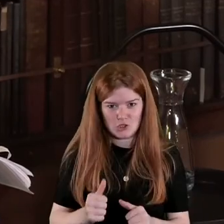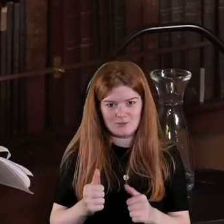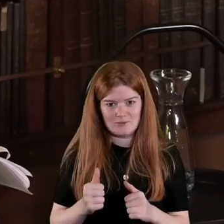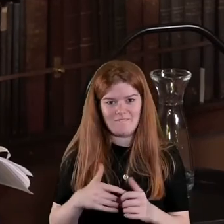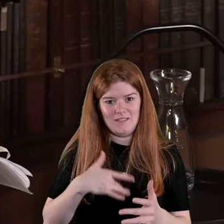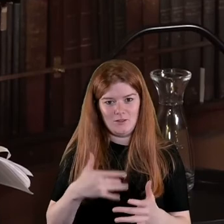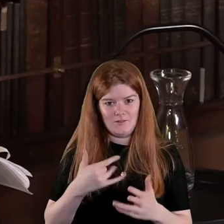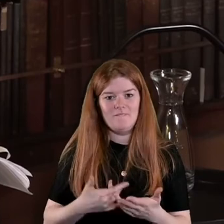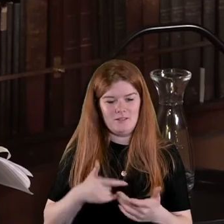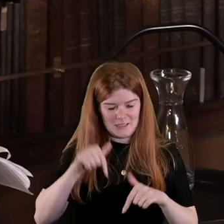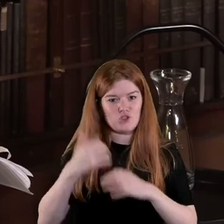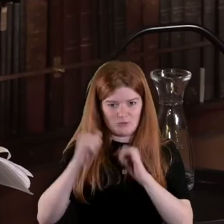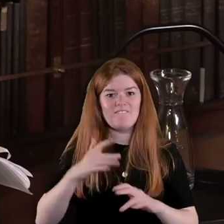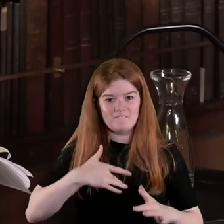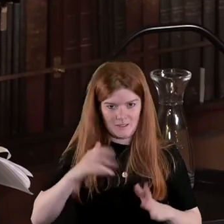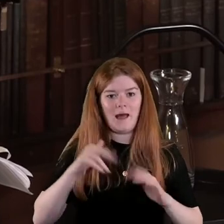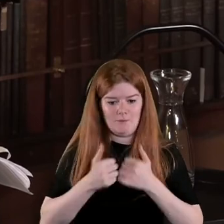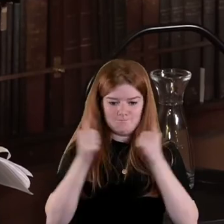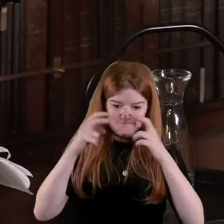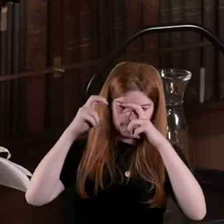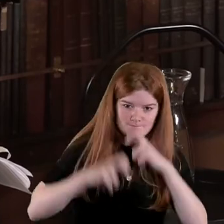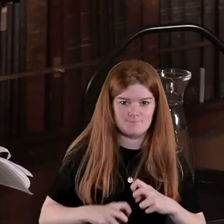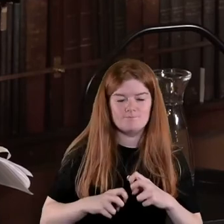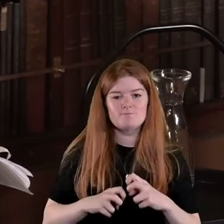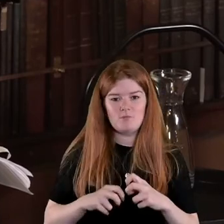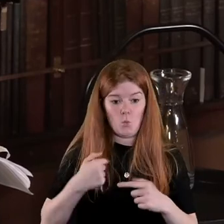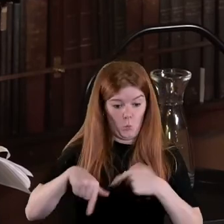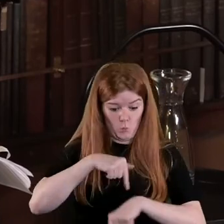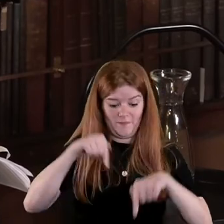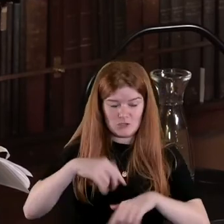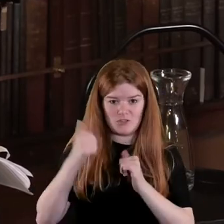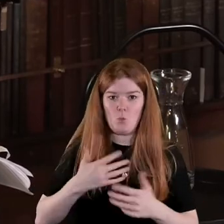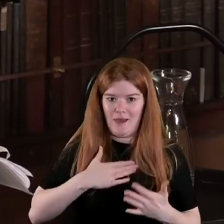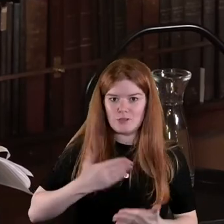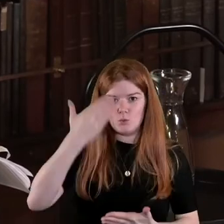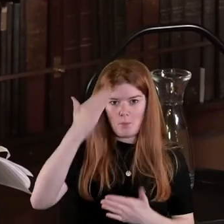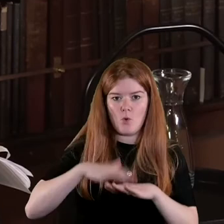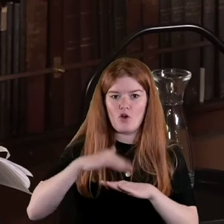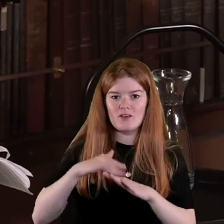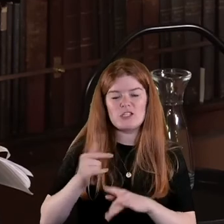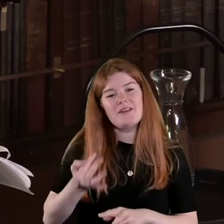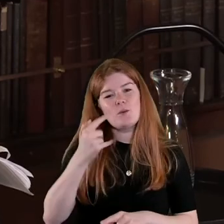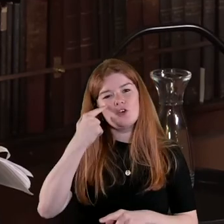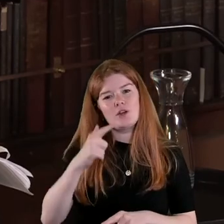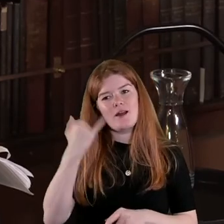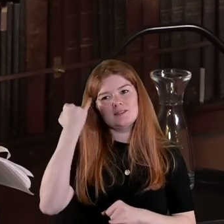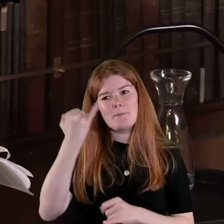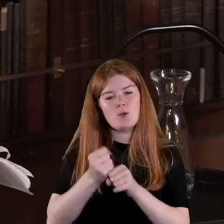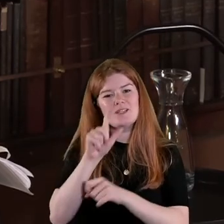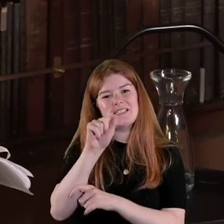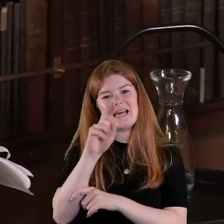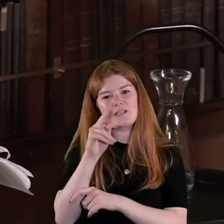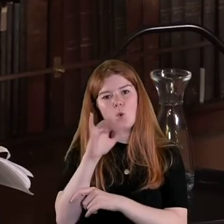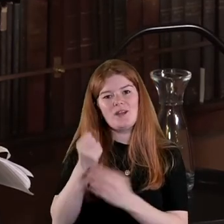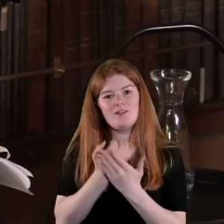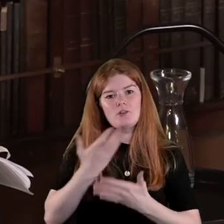at this point in time that they can and I think this generation want to know if you look at the whole idea of testimony you know